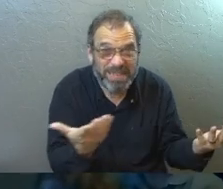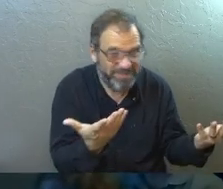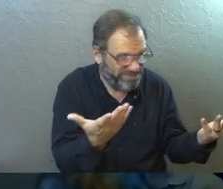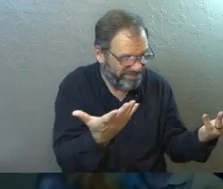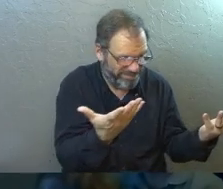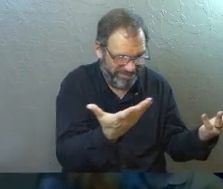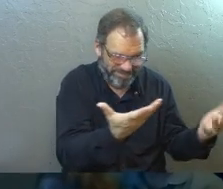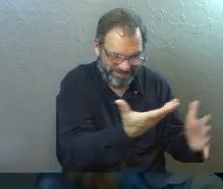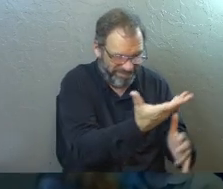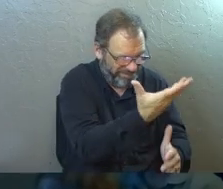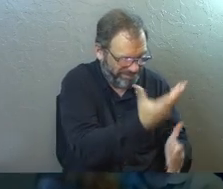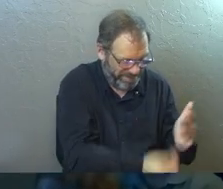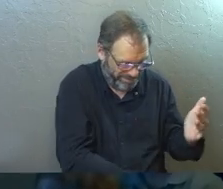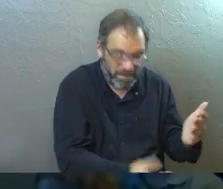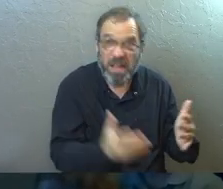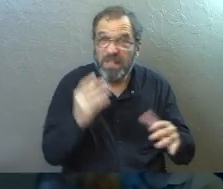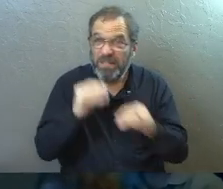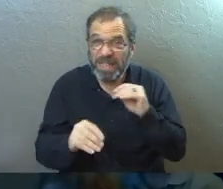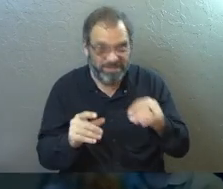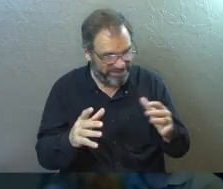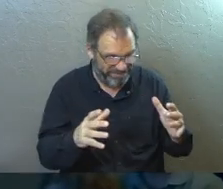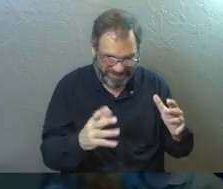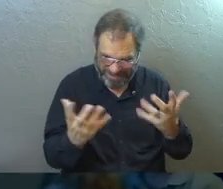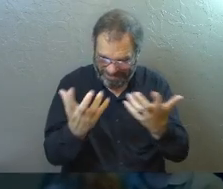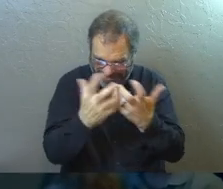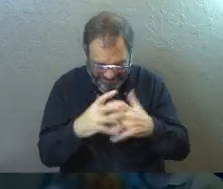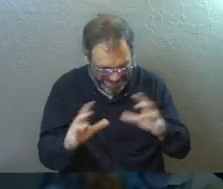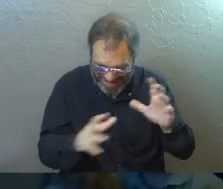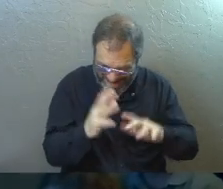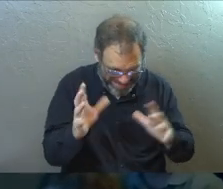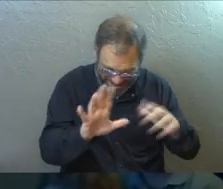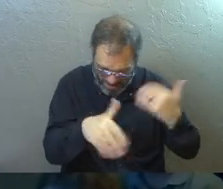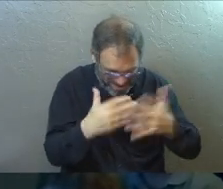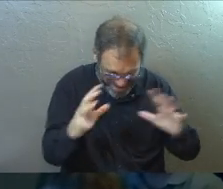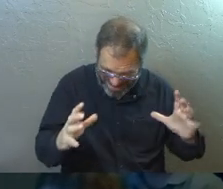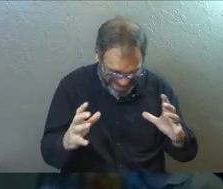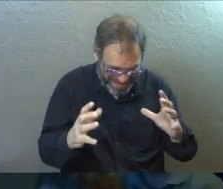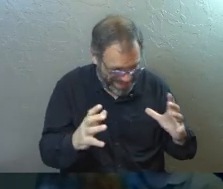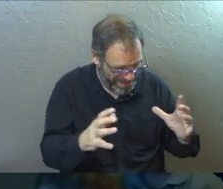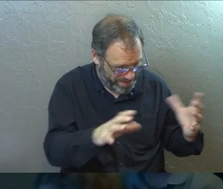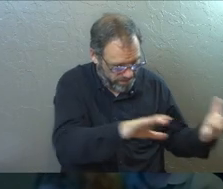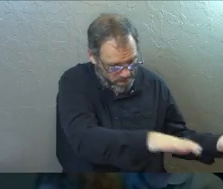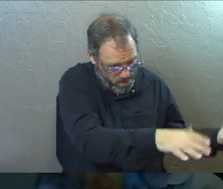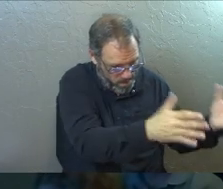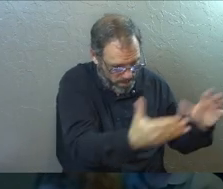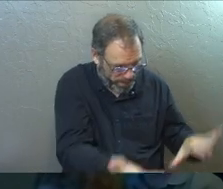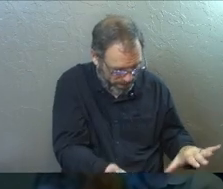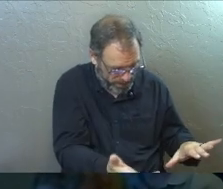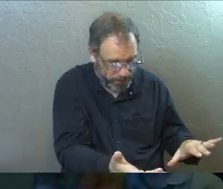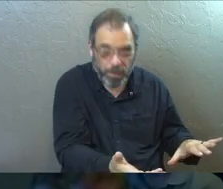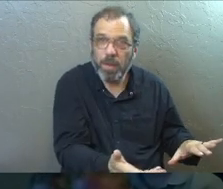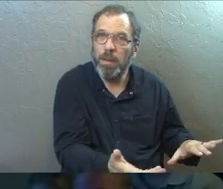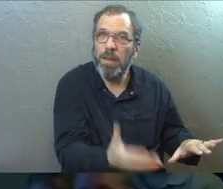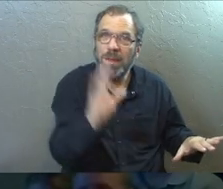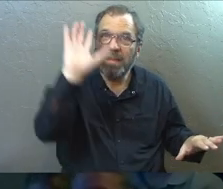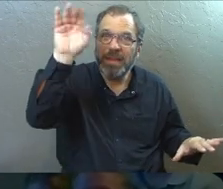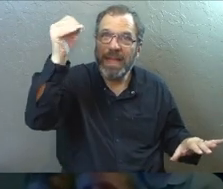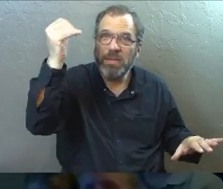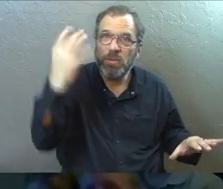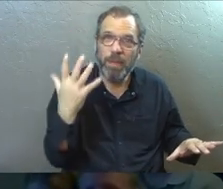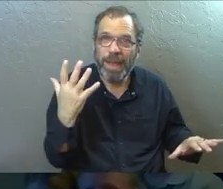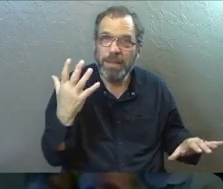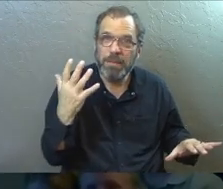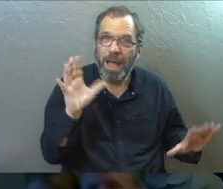All the things that I can't fix. I can't put it back together again. All of that is dead too. What amazing grace, yes?